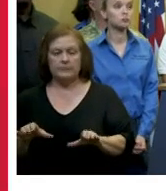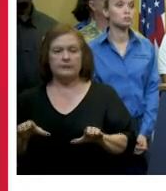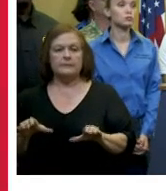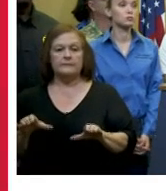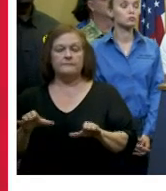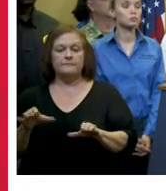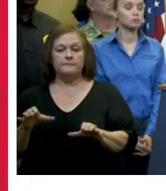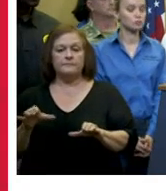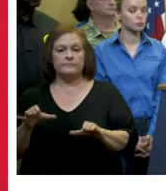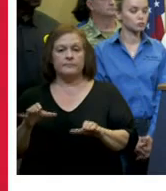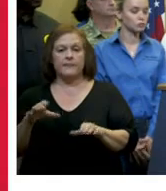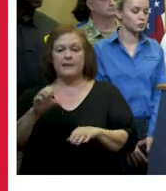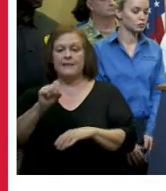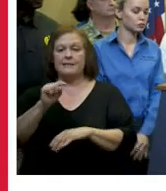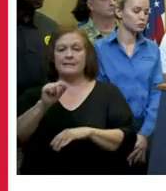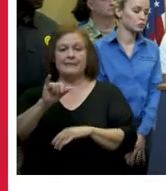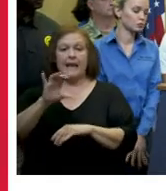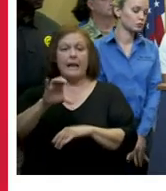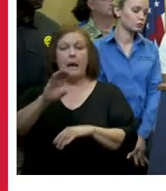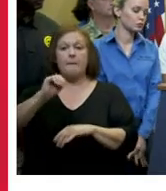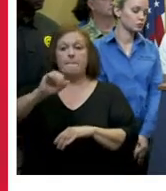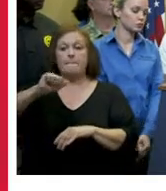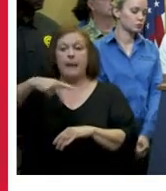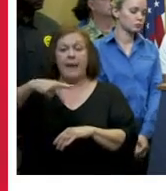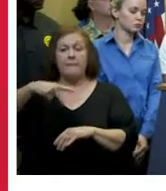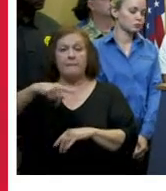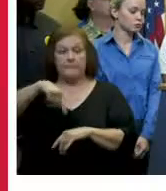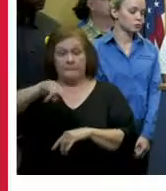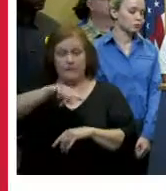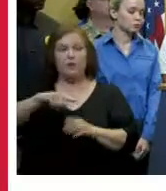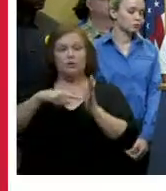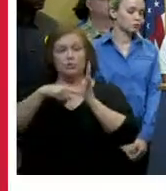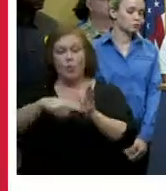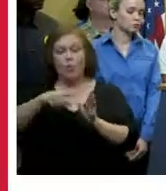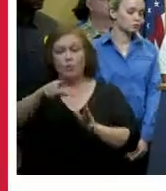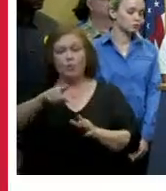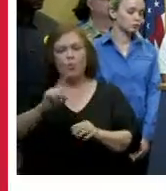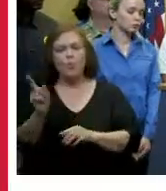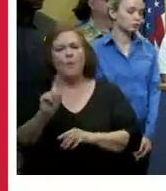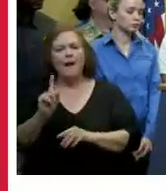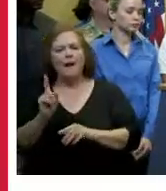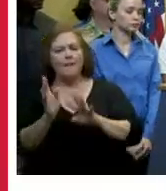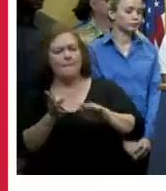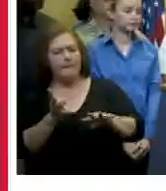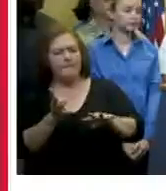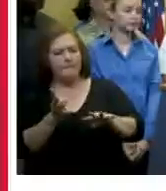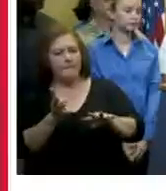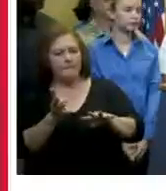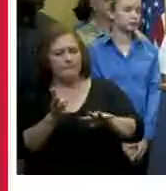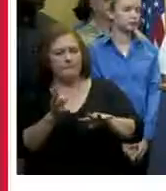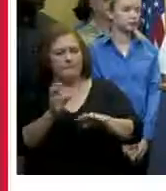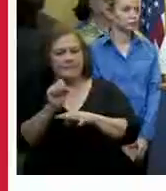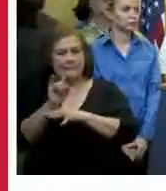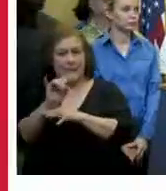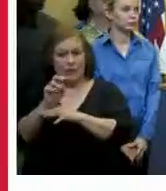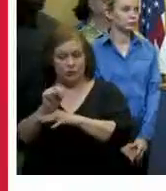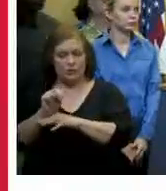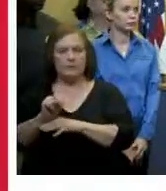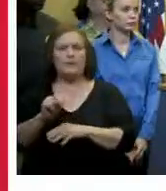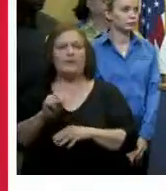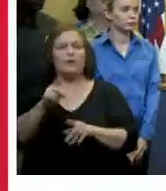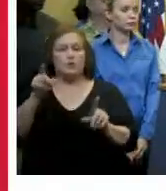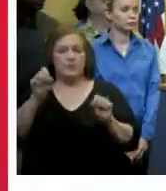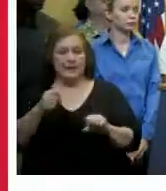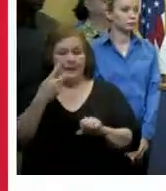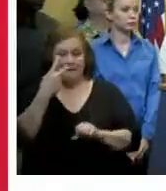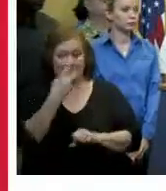i should say static map on our website showing all the pump stations that we have and how many each of these stations how